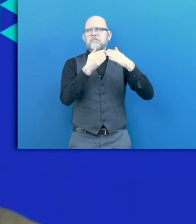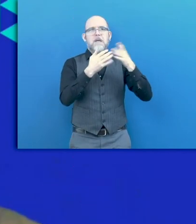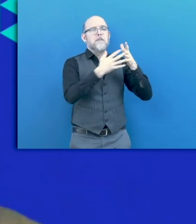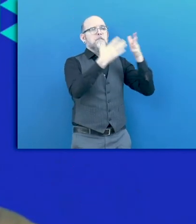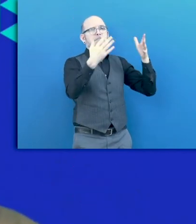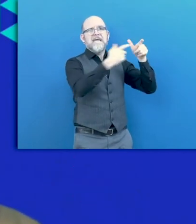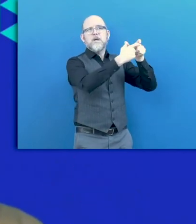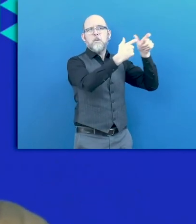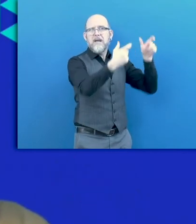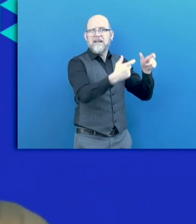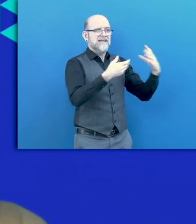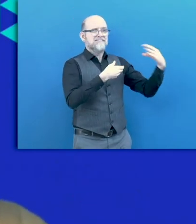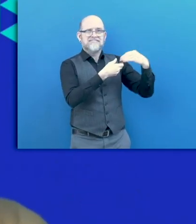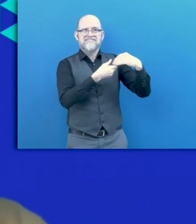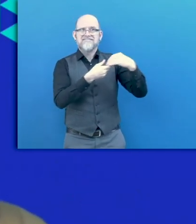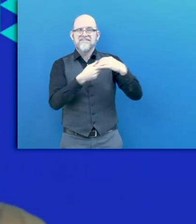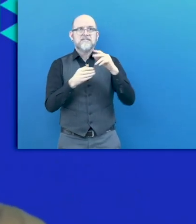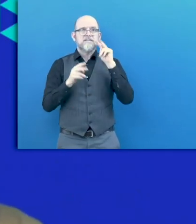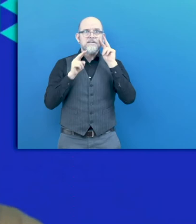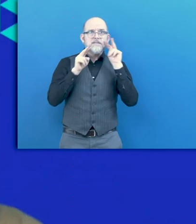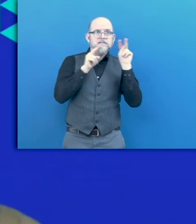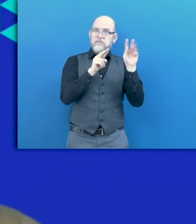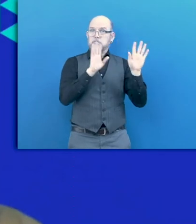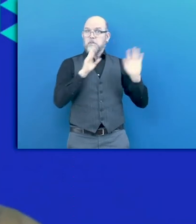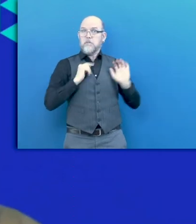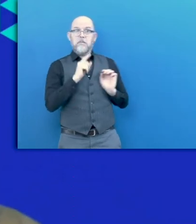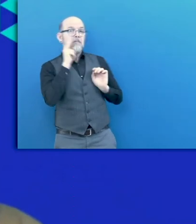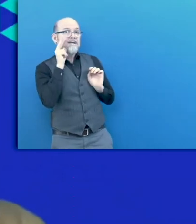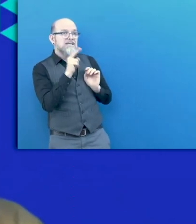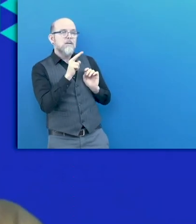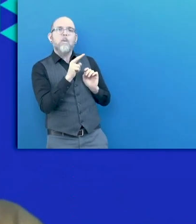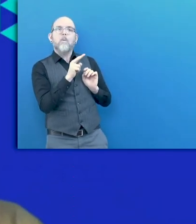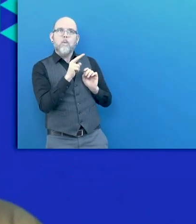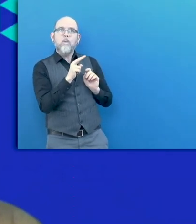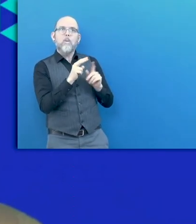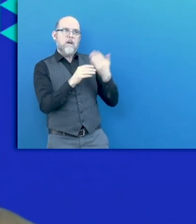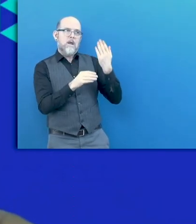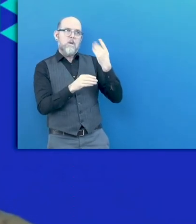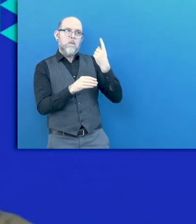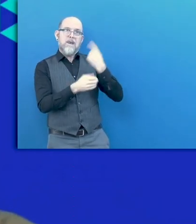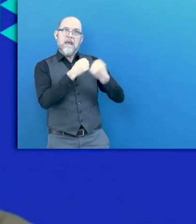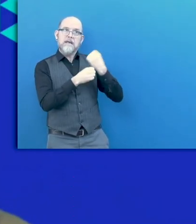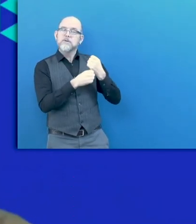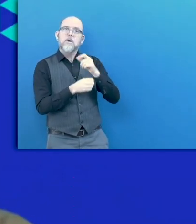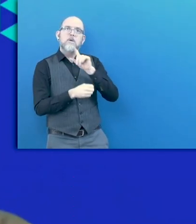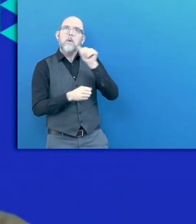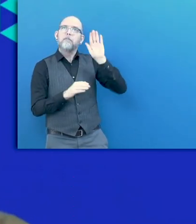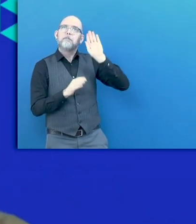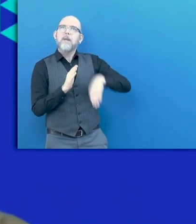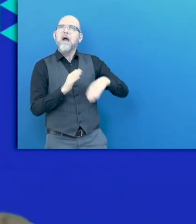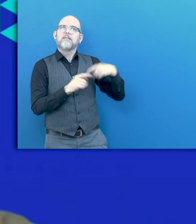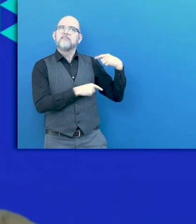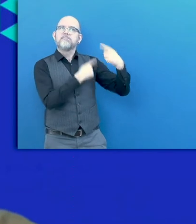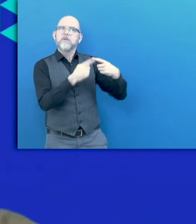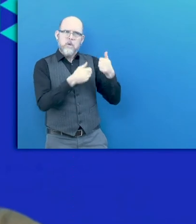at this, it seems that, well, last year has not been a bad year, even in that very specific, complicated context.